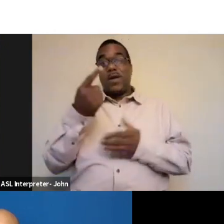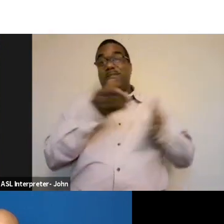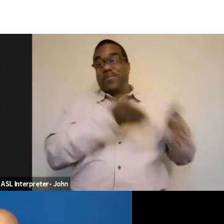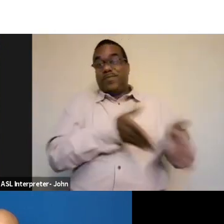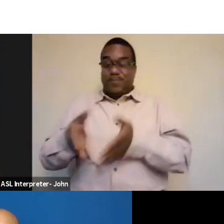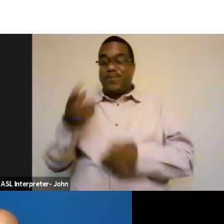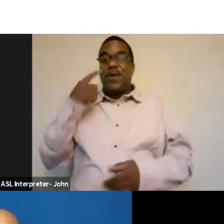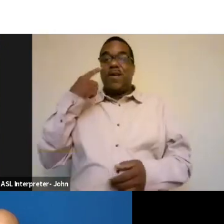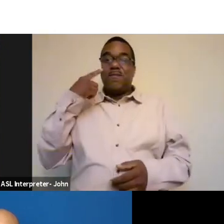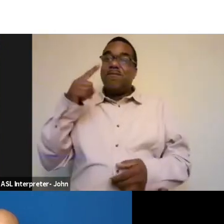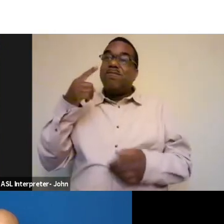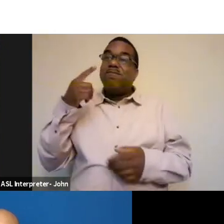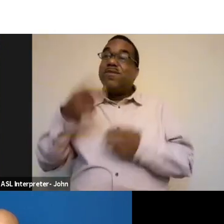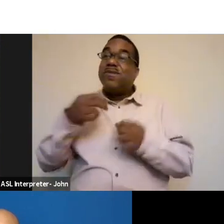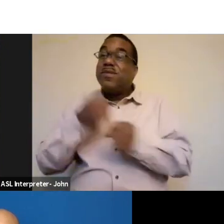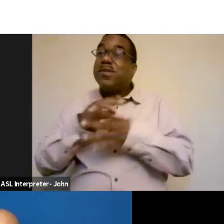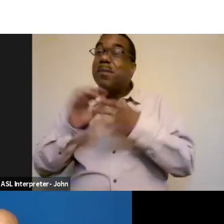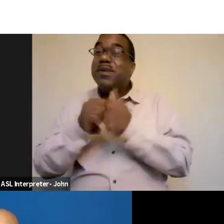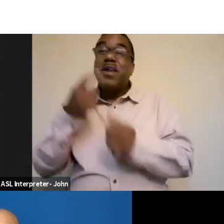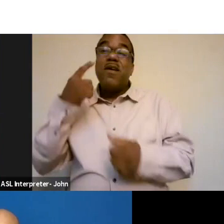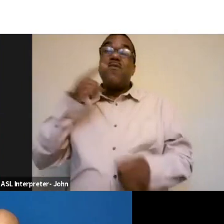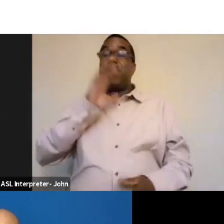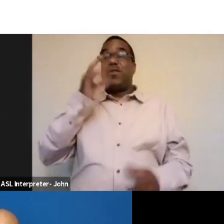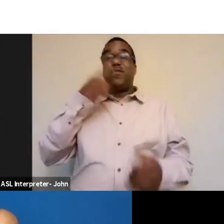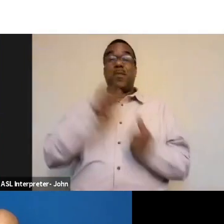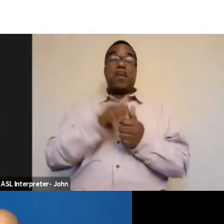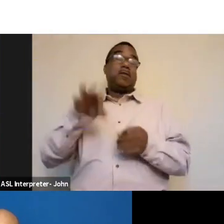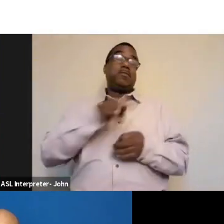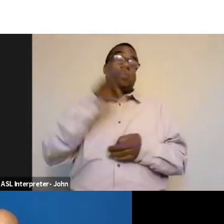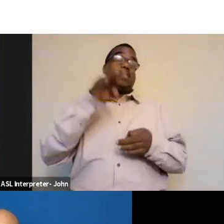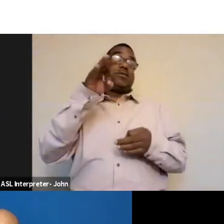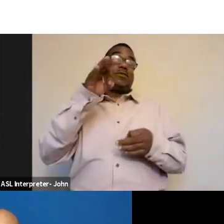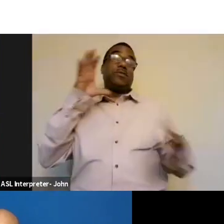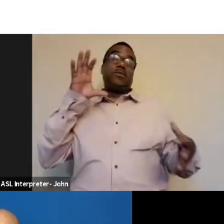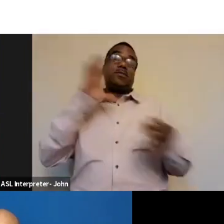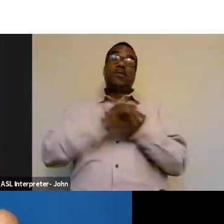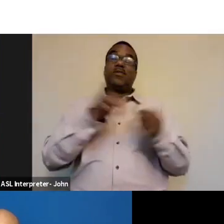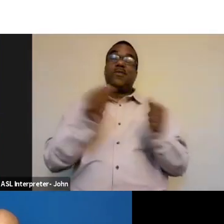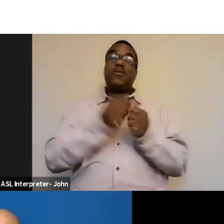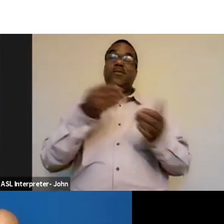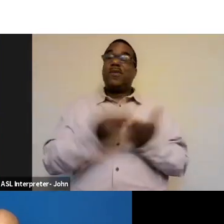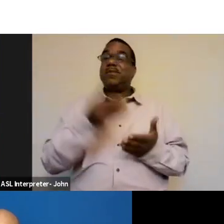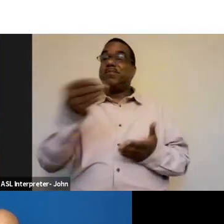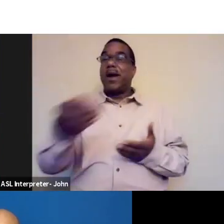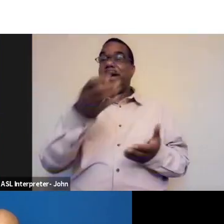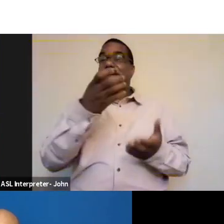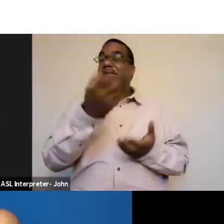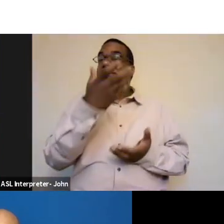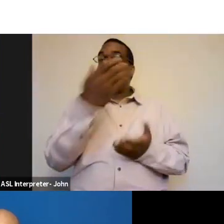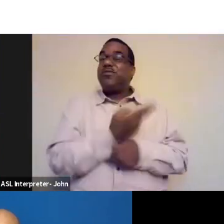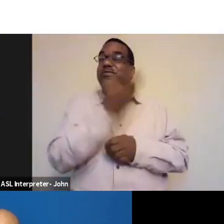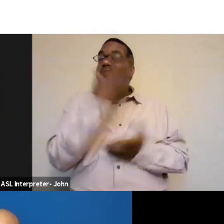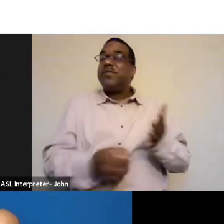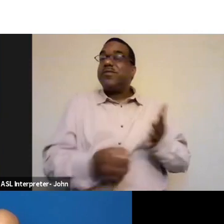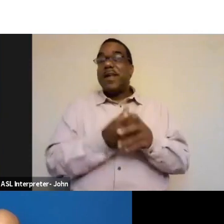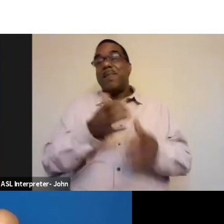the way that I have like tapped into my spiritual relationship with consuming and that I want to always have a